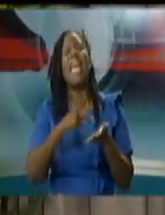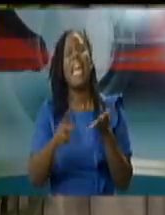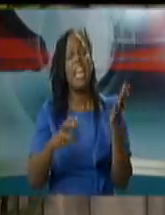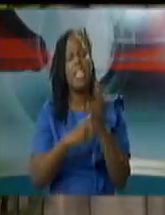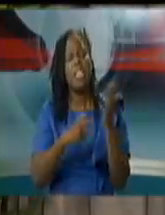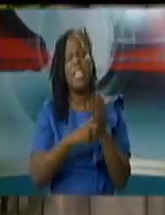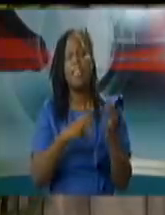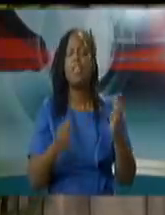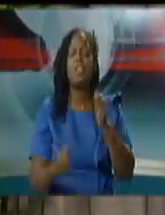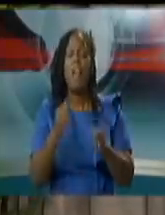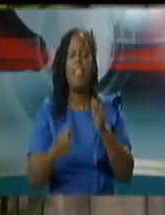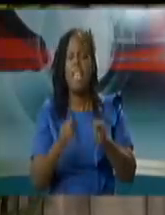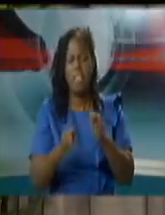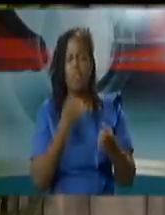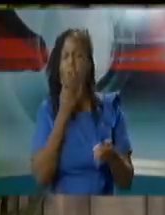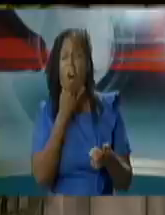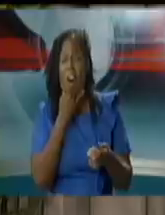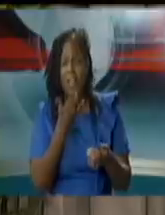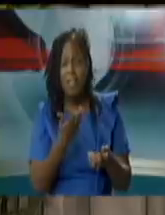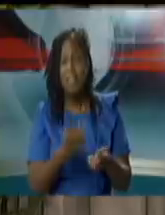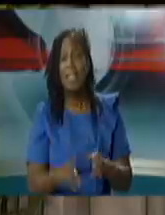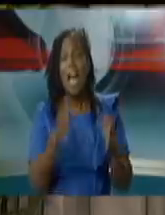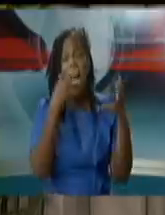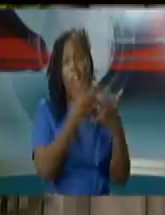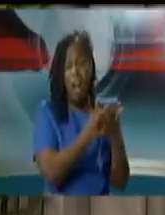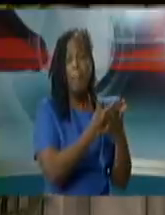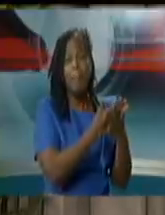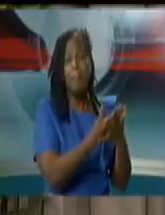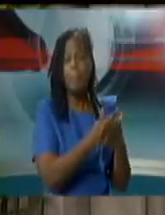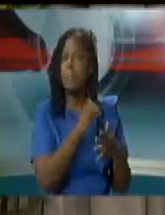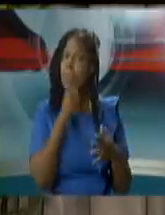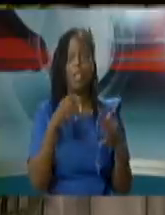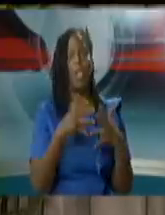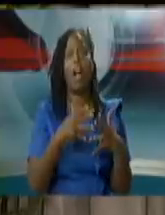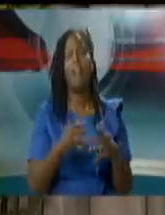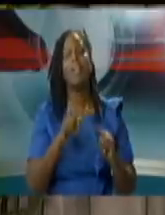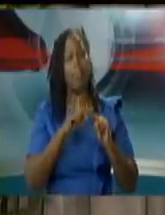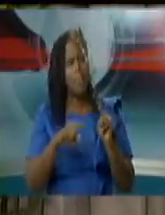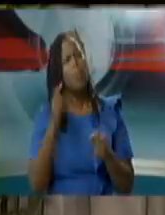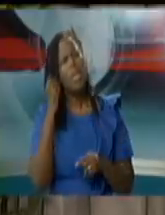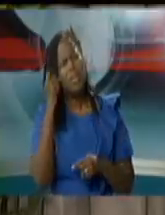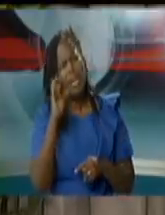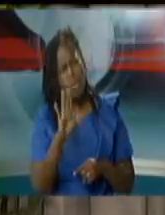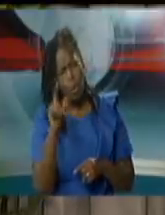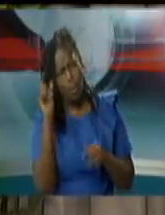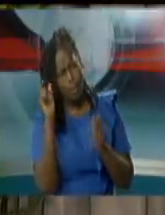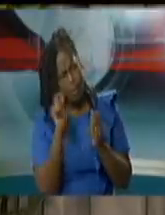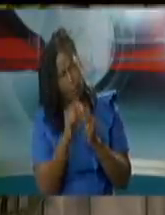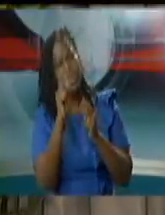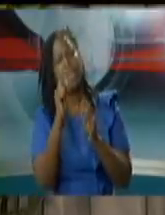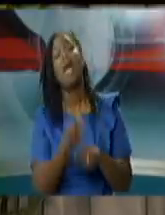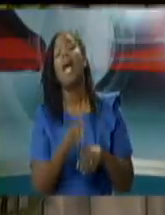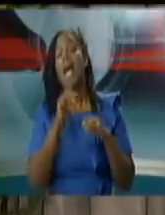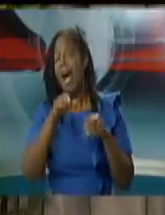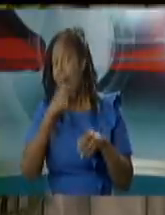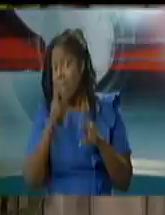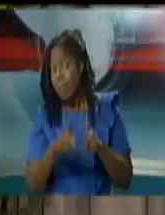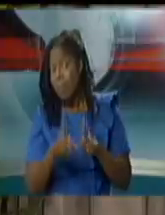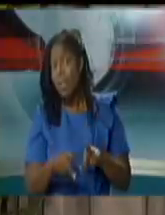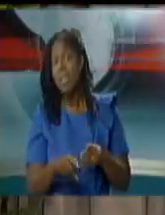is well taken that there may be others who need to be educated as to the measures of covid social distancing